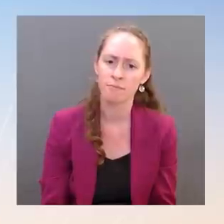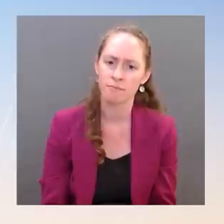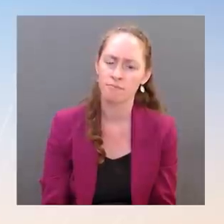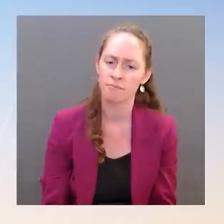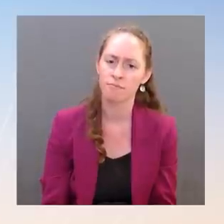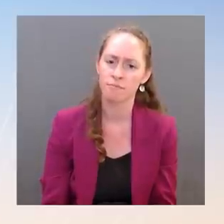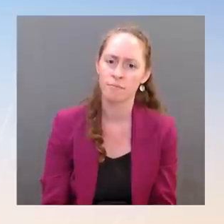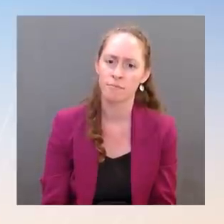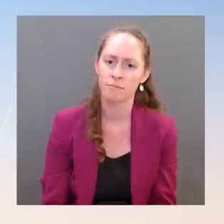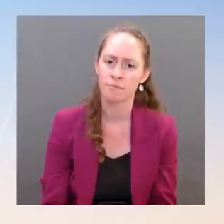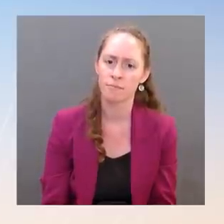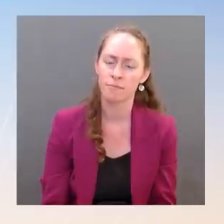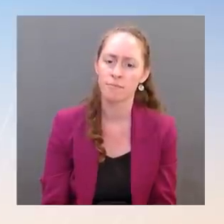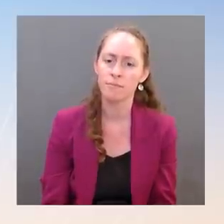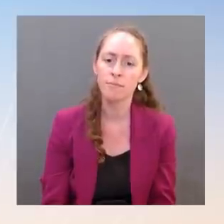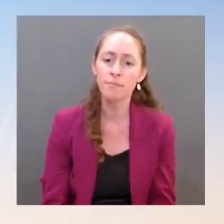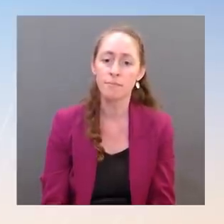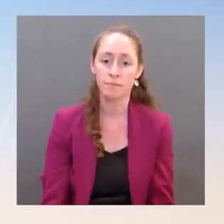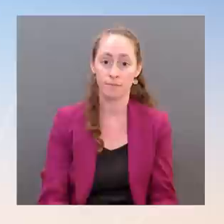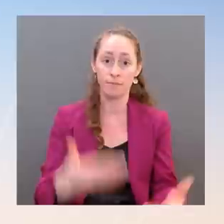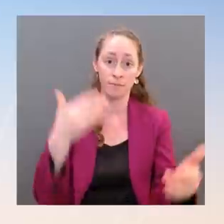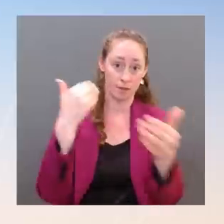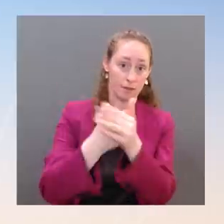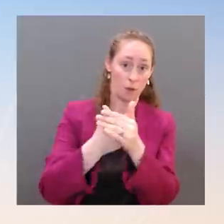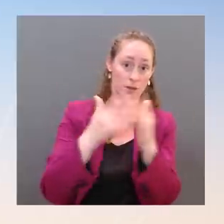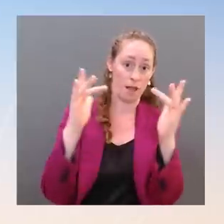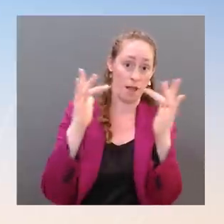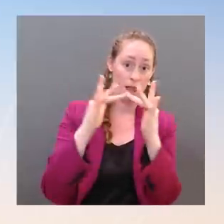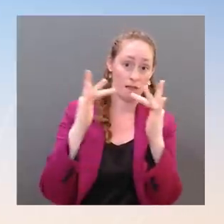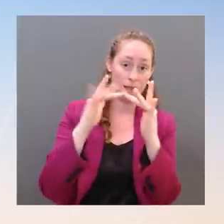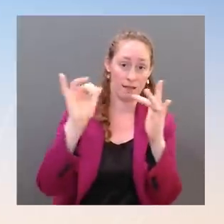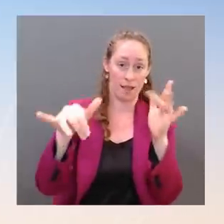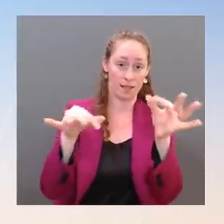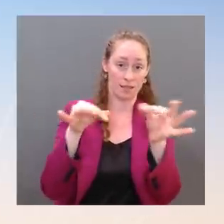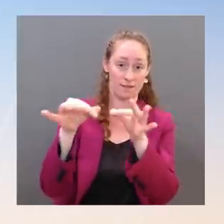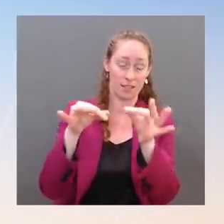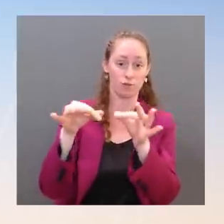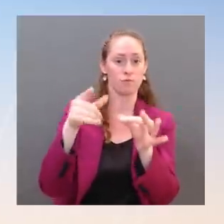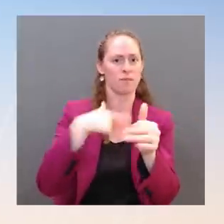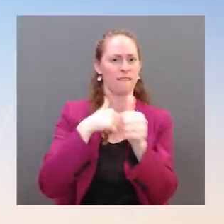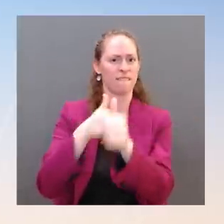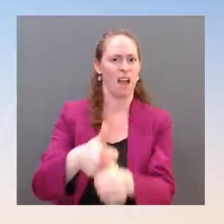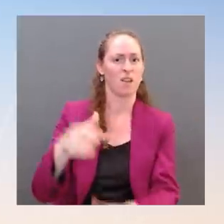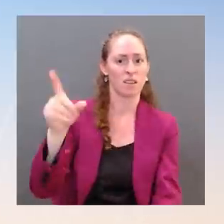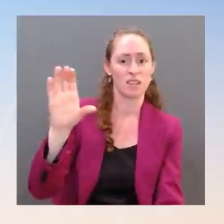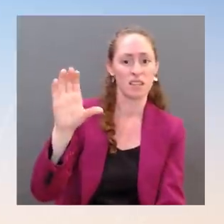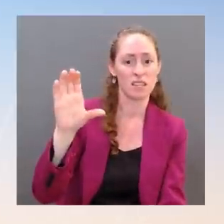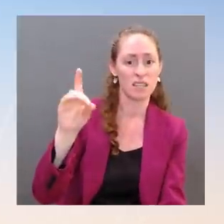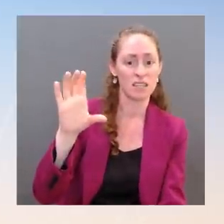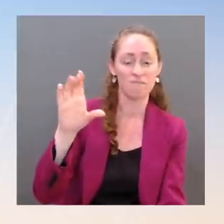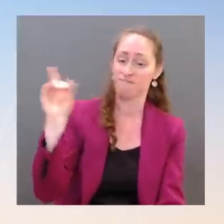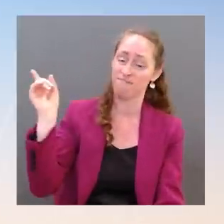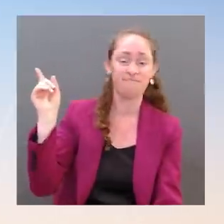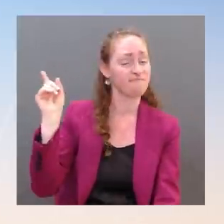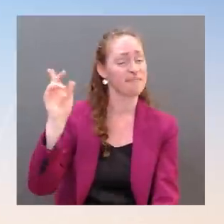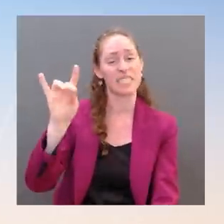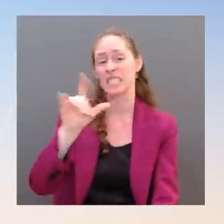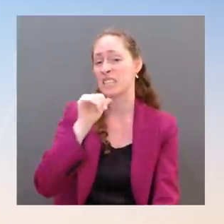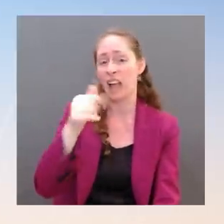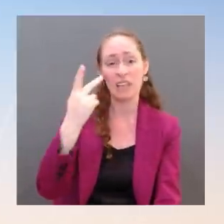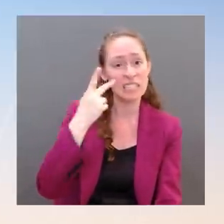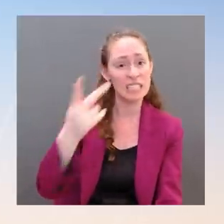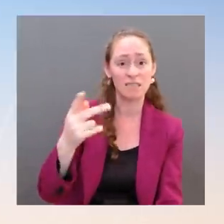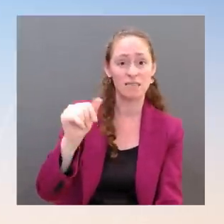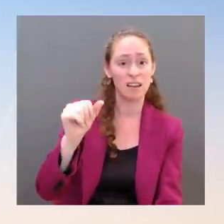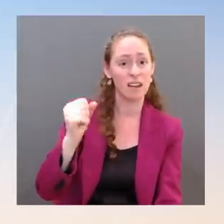by CDC. And he hasn't seen Ashley in several days. And it's also there's a time component